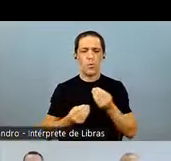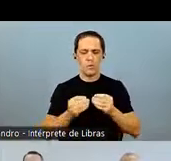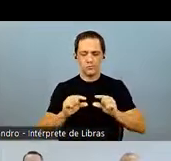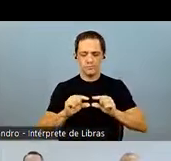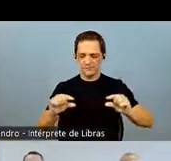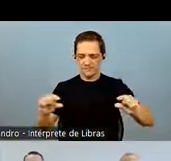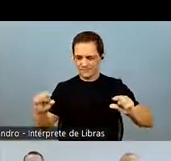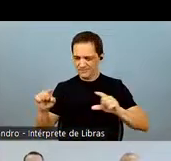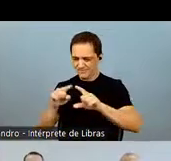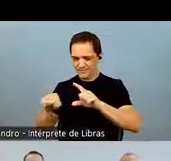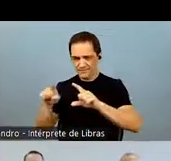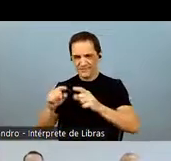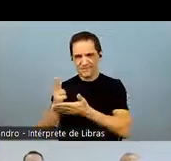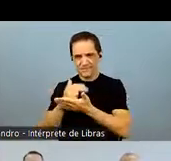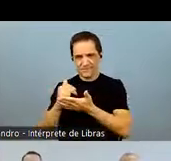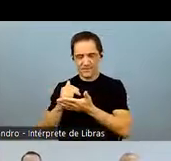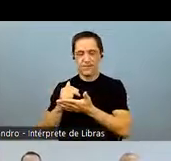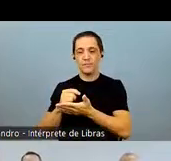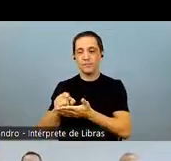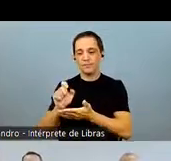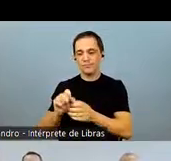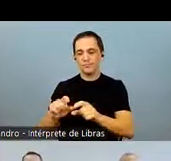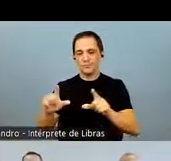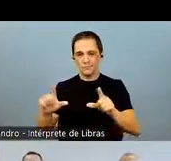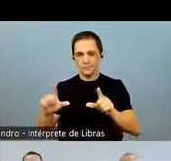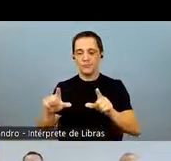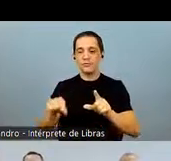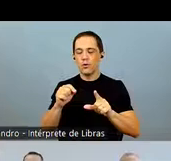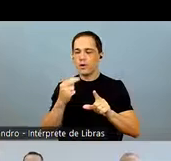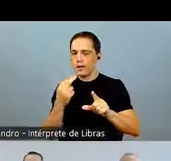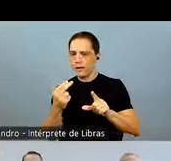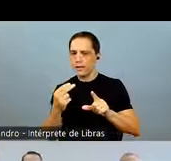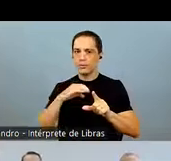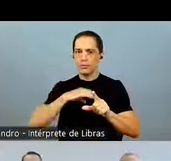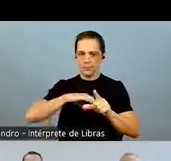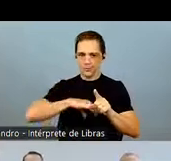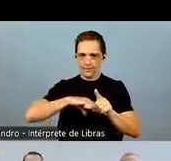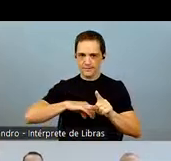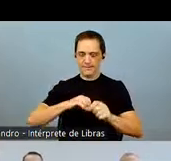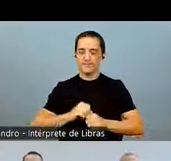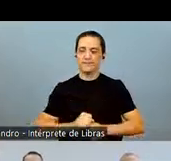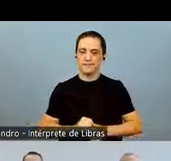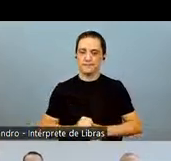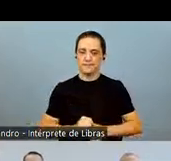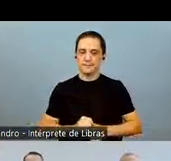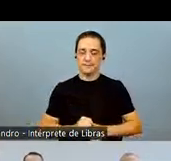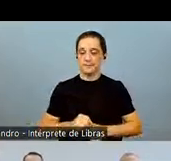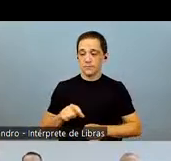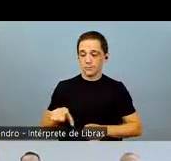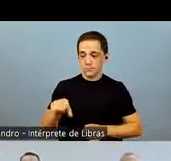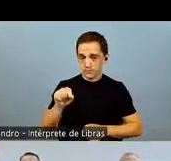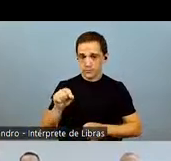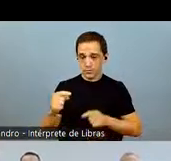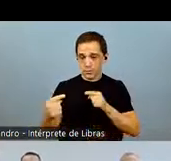available. Just click on the globe mark with interpretation that you'll find on the lower corner